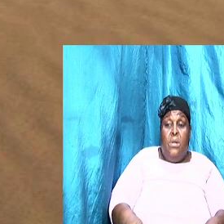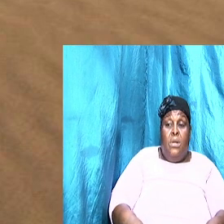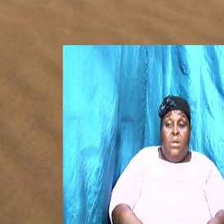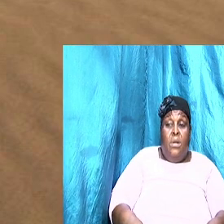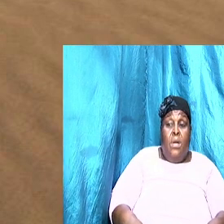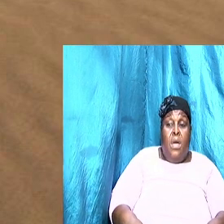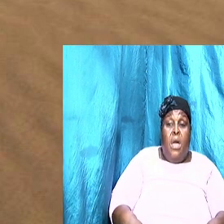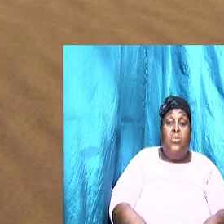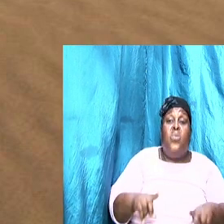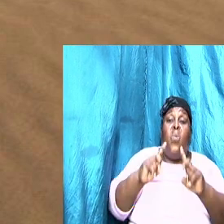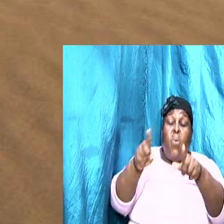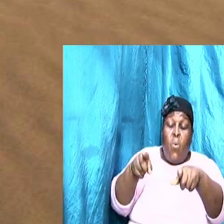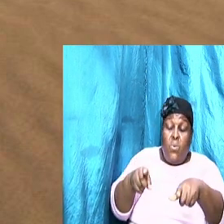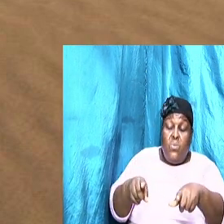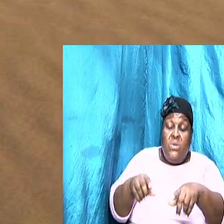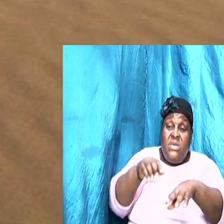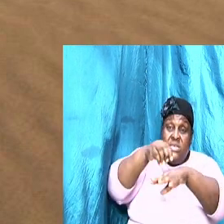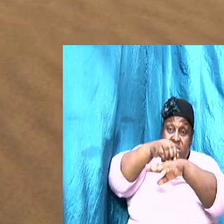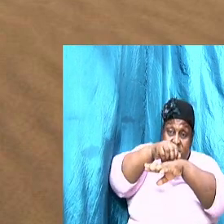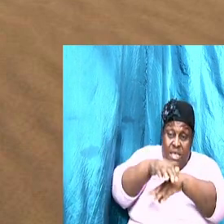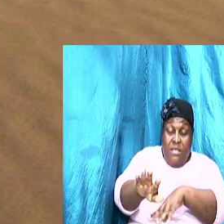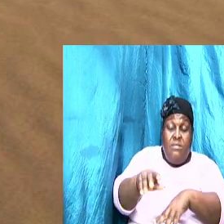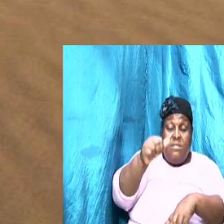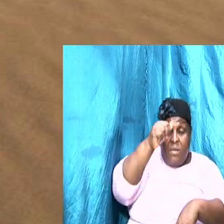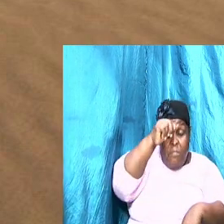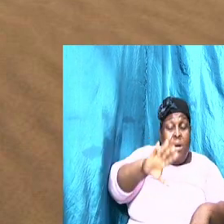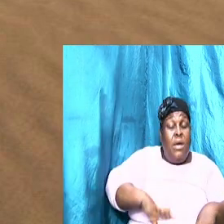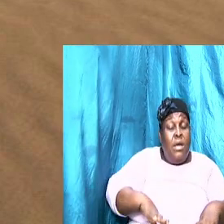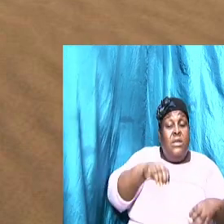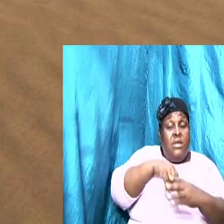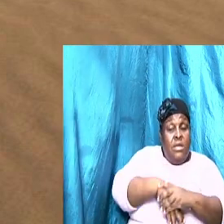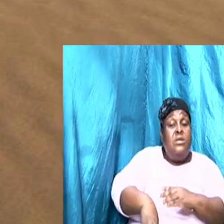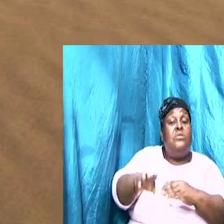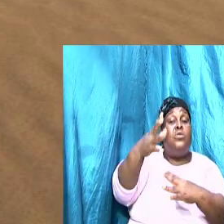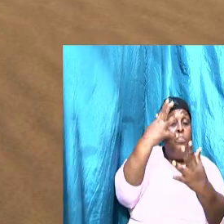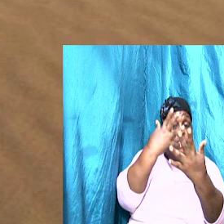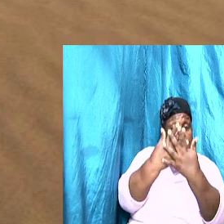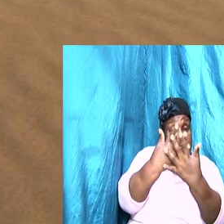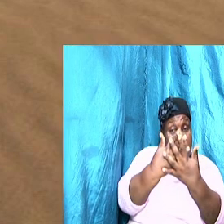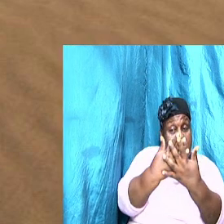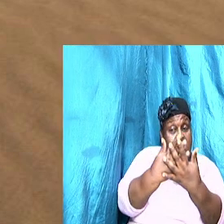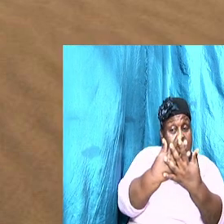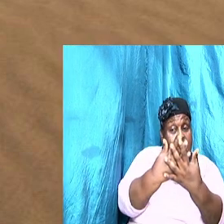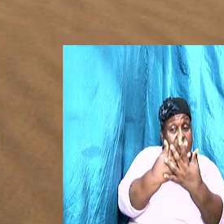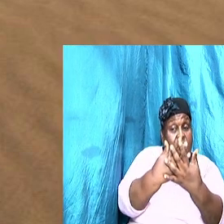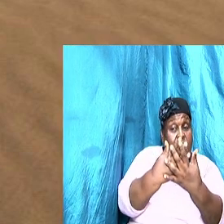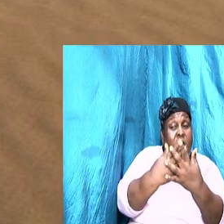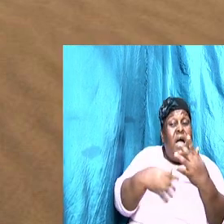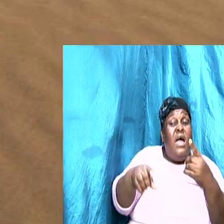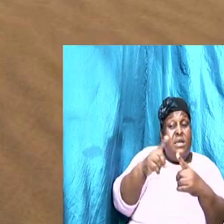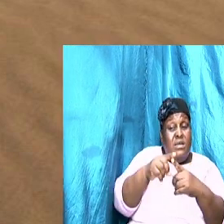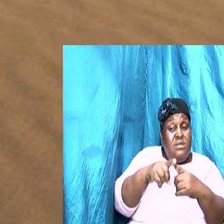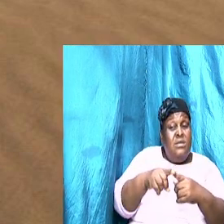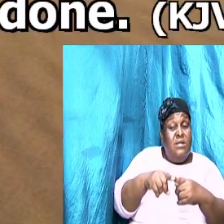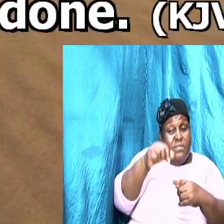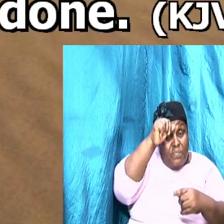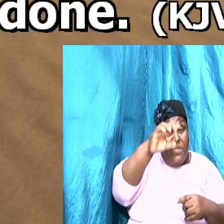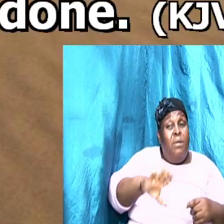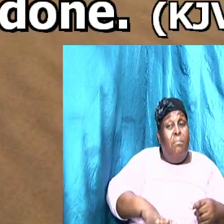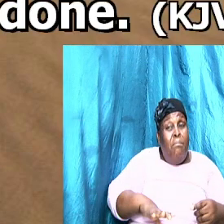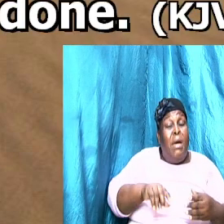and cast him into prison till he should pay the debt.